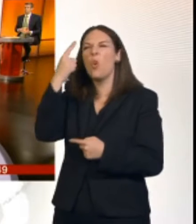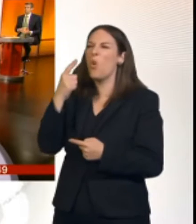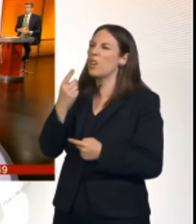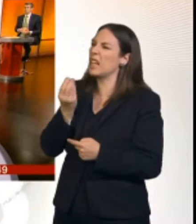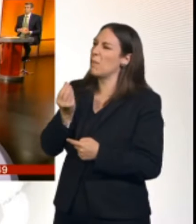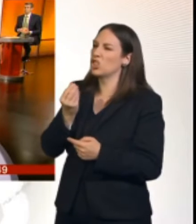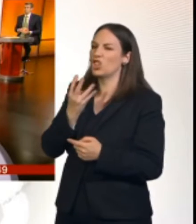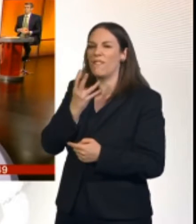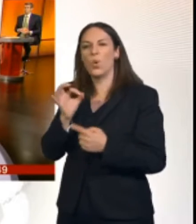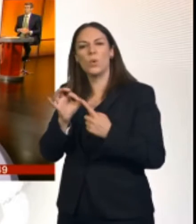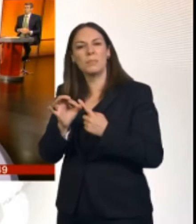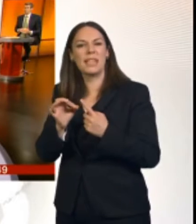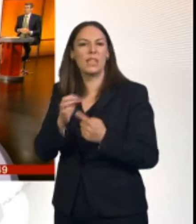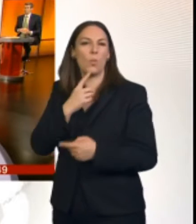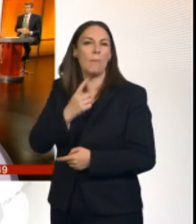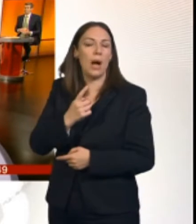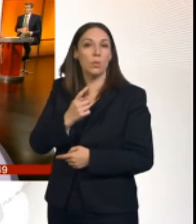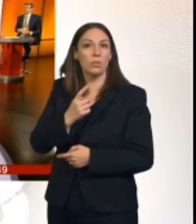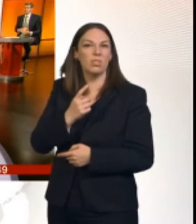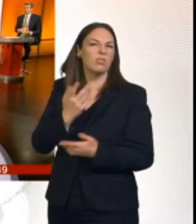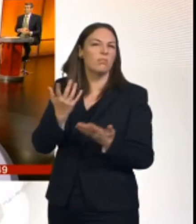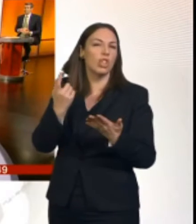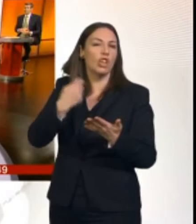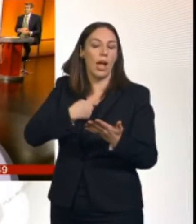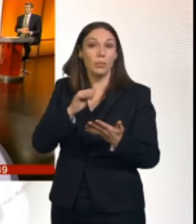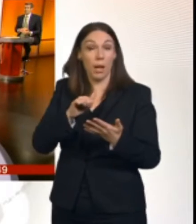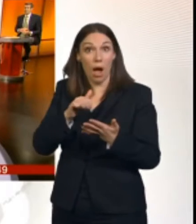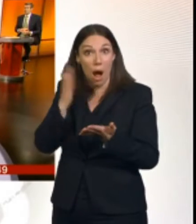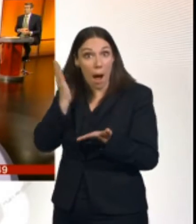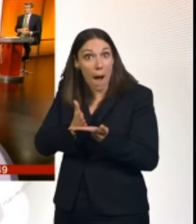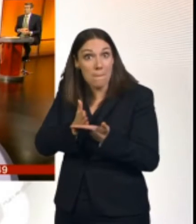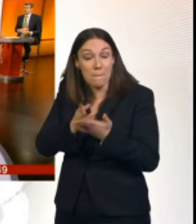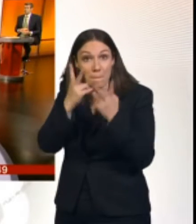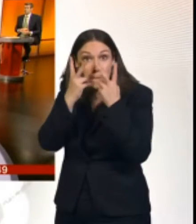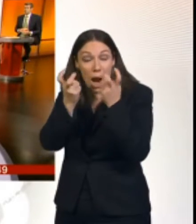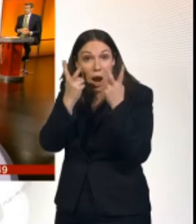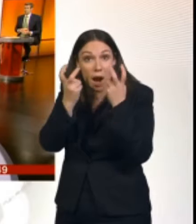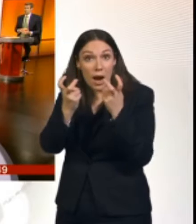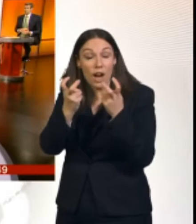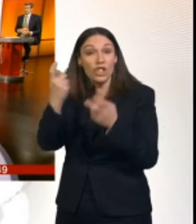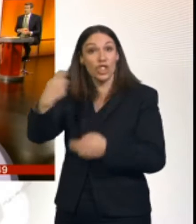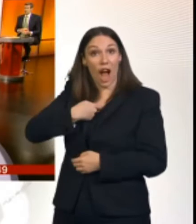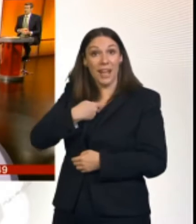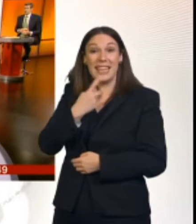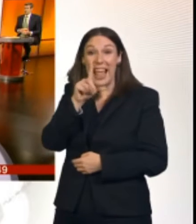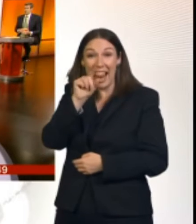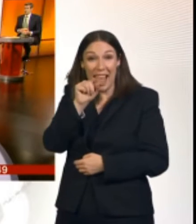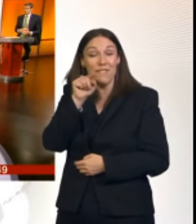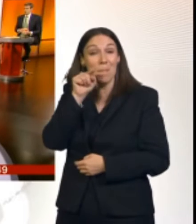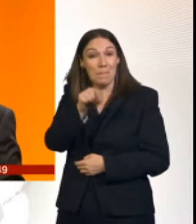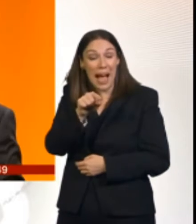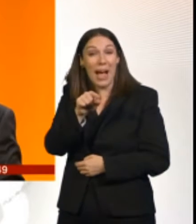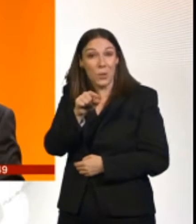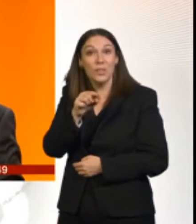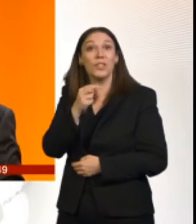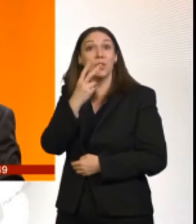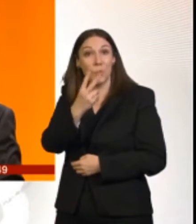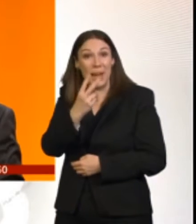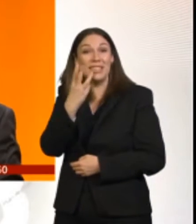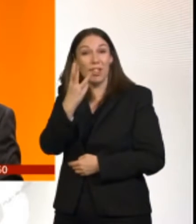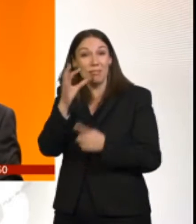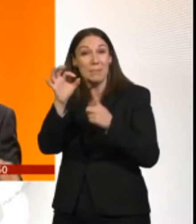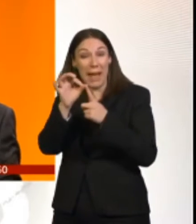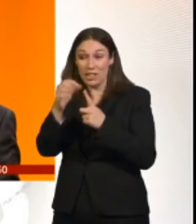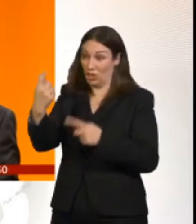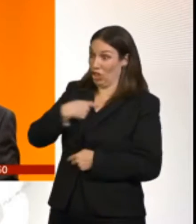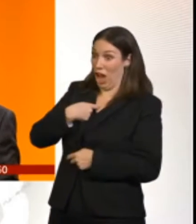you know, you know you're going to pay something, but the real figure is extraordinary. 11 pounds 23. Repeat that again. 11 pounds 23